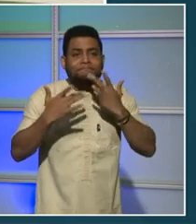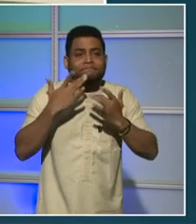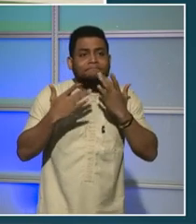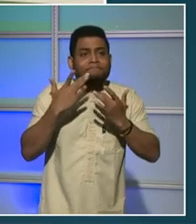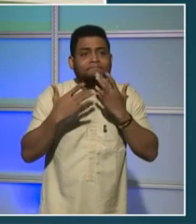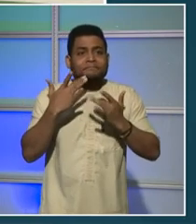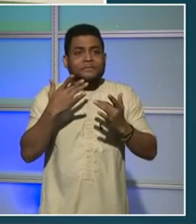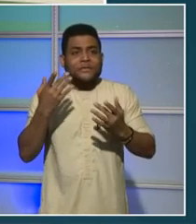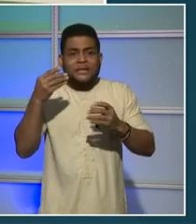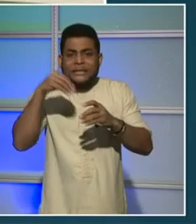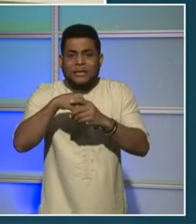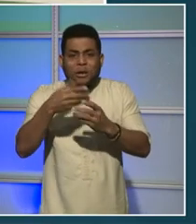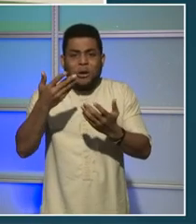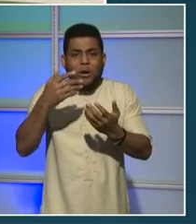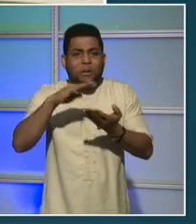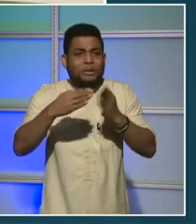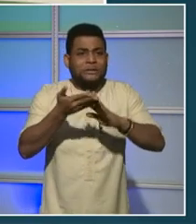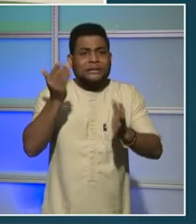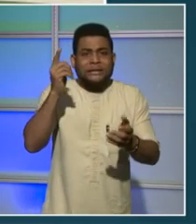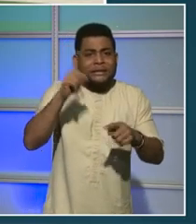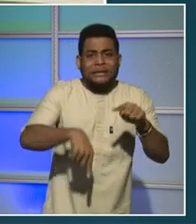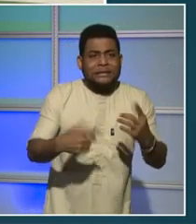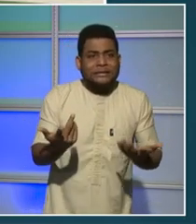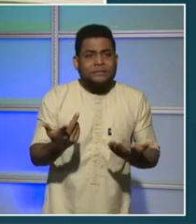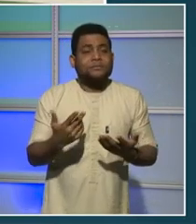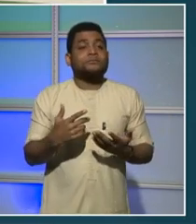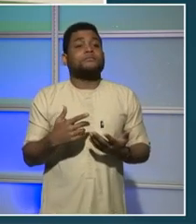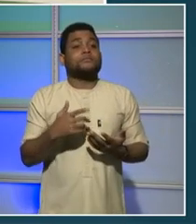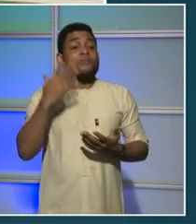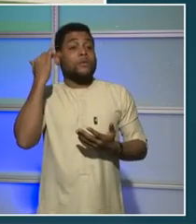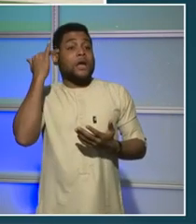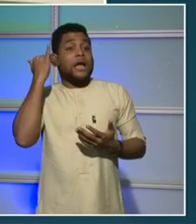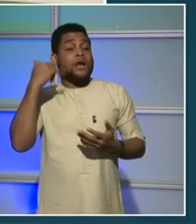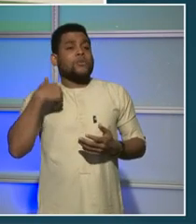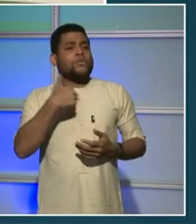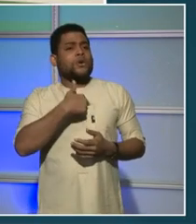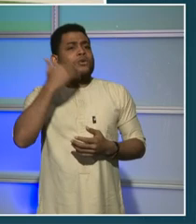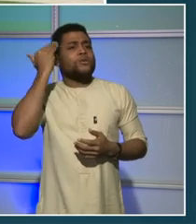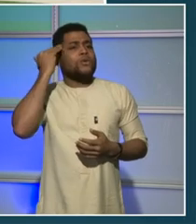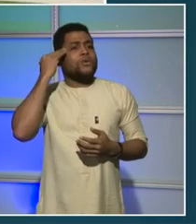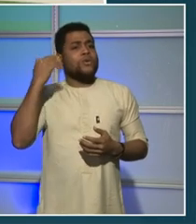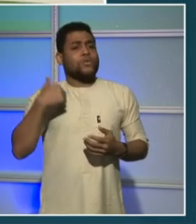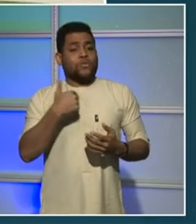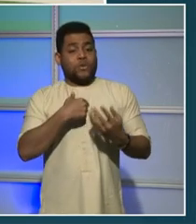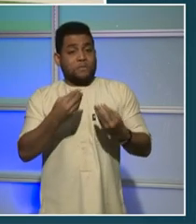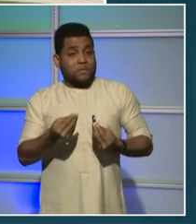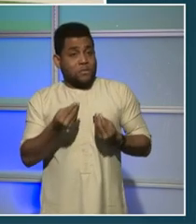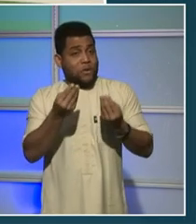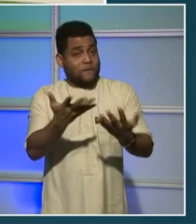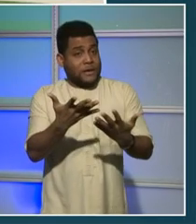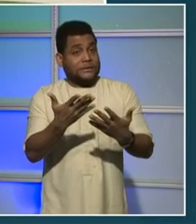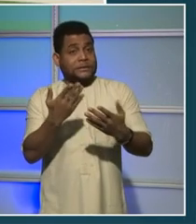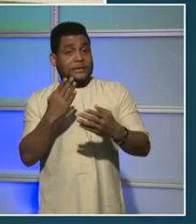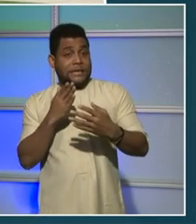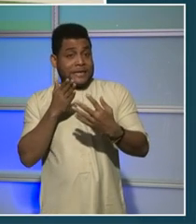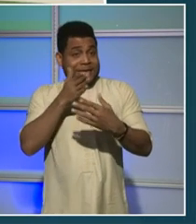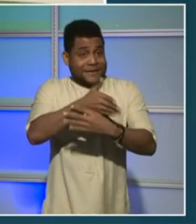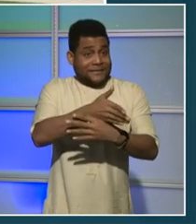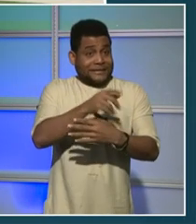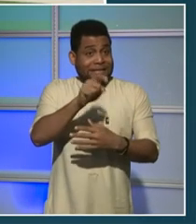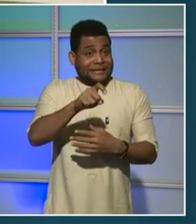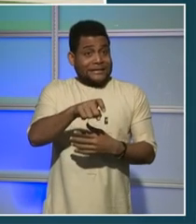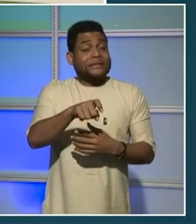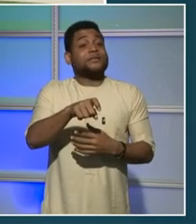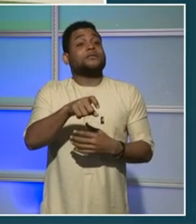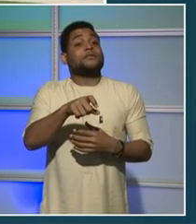Services. Because we know we provide the interventions needed to divert young people from becoming